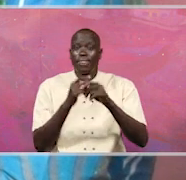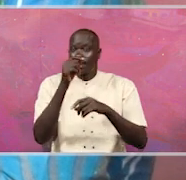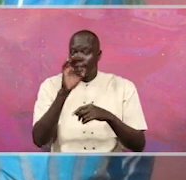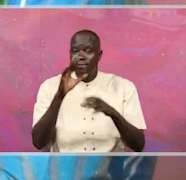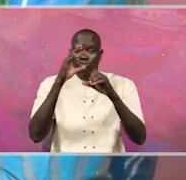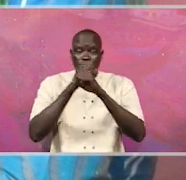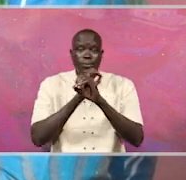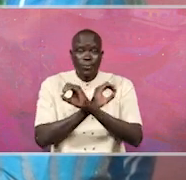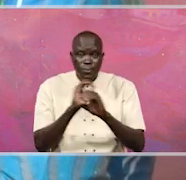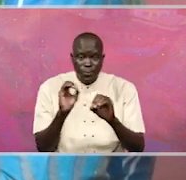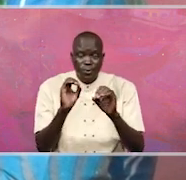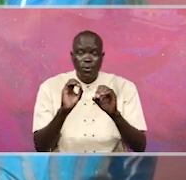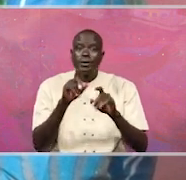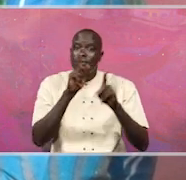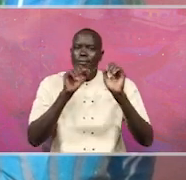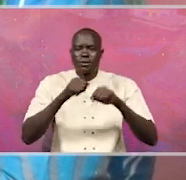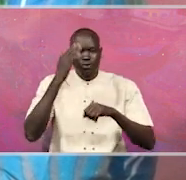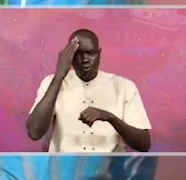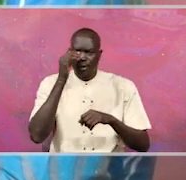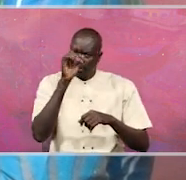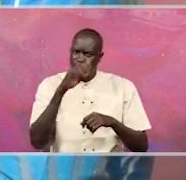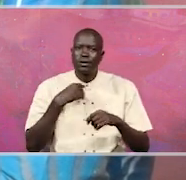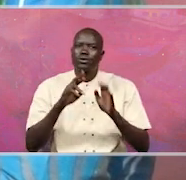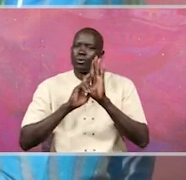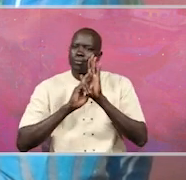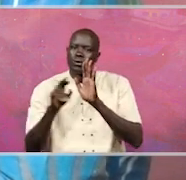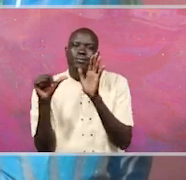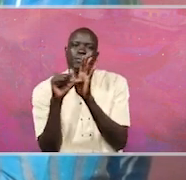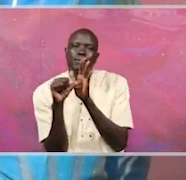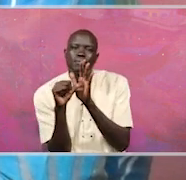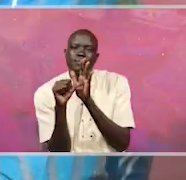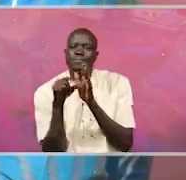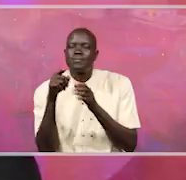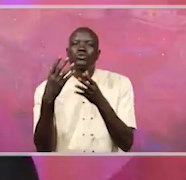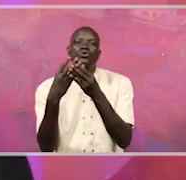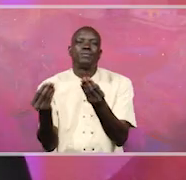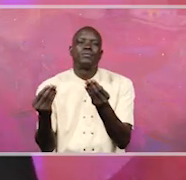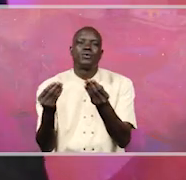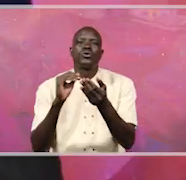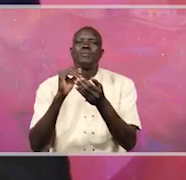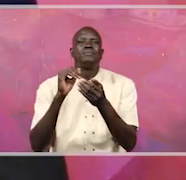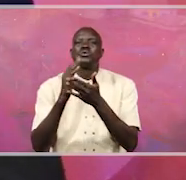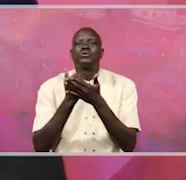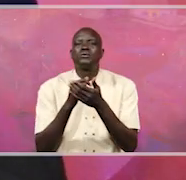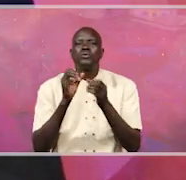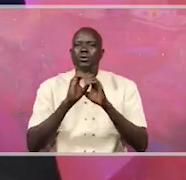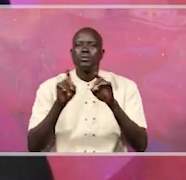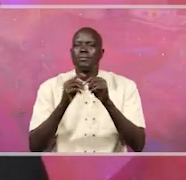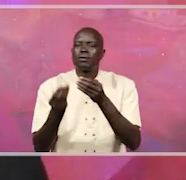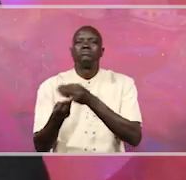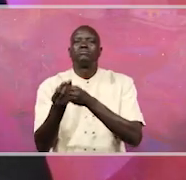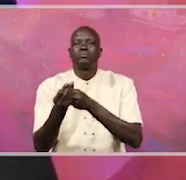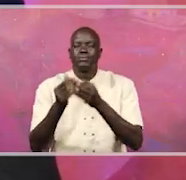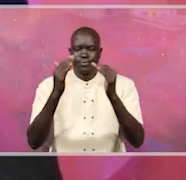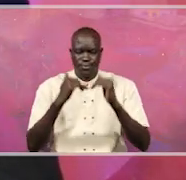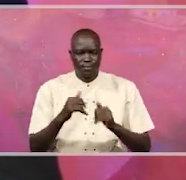that if I raise my issue, someone is going to attend to it without putting a cost to it. All right, Honorable. Sise, I would like to ask you a